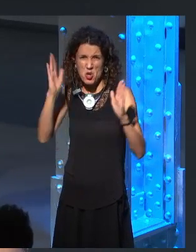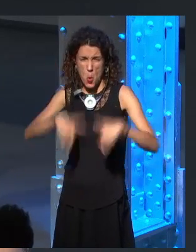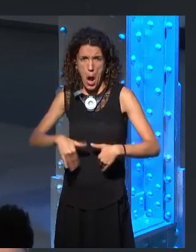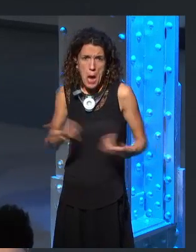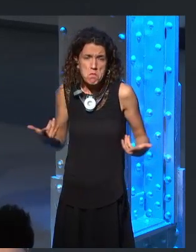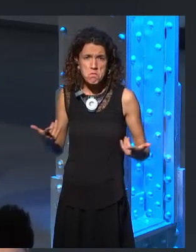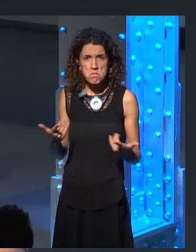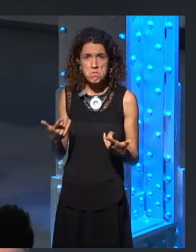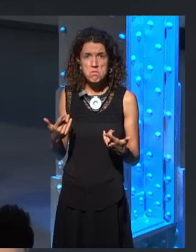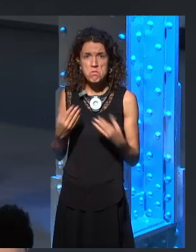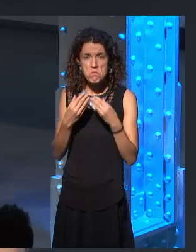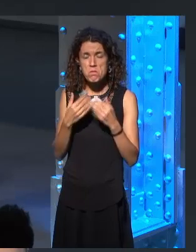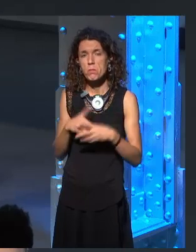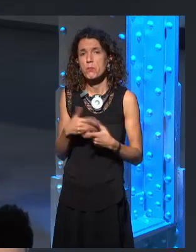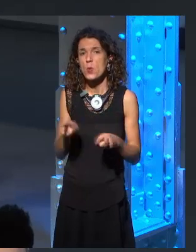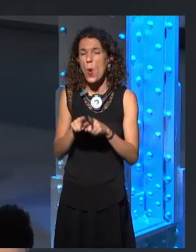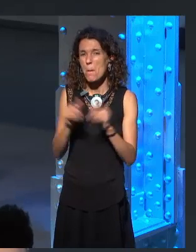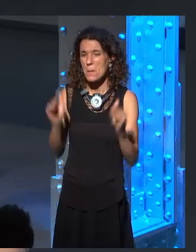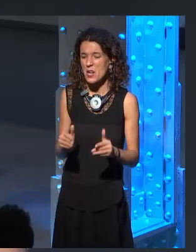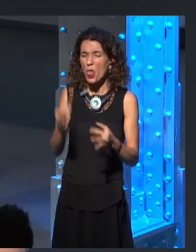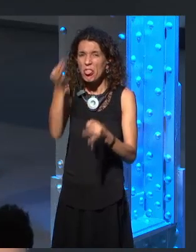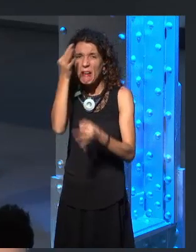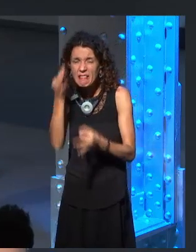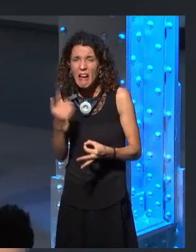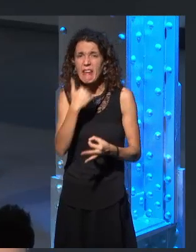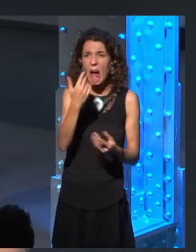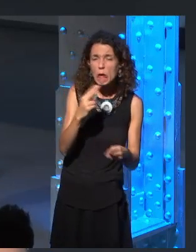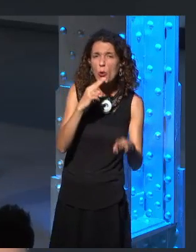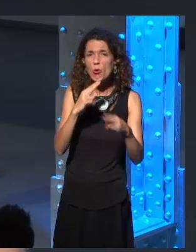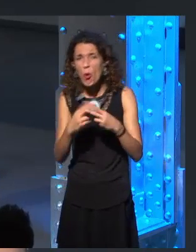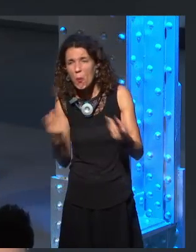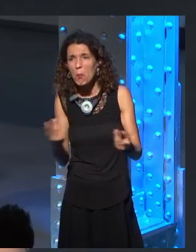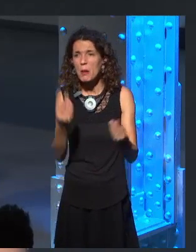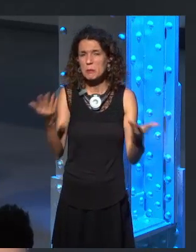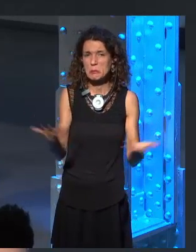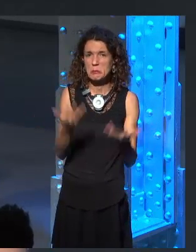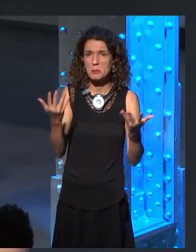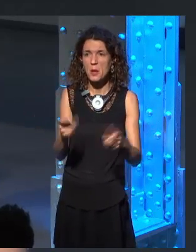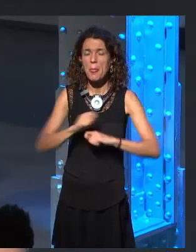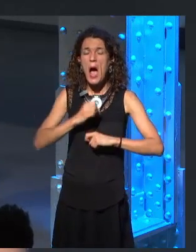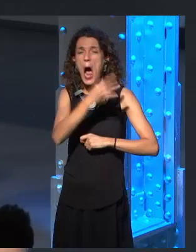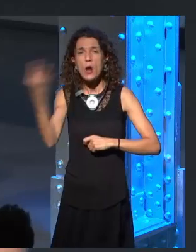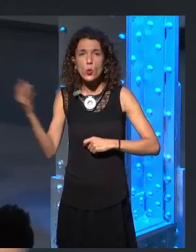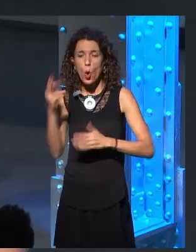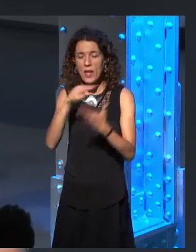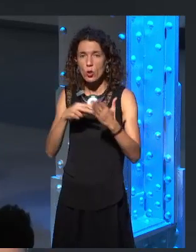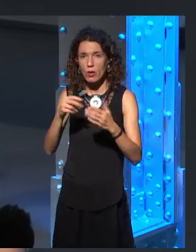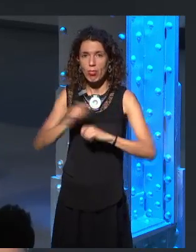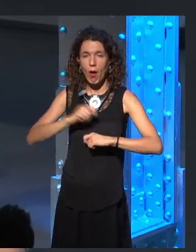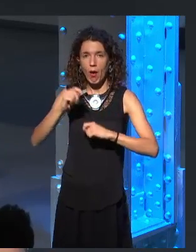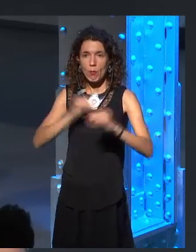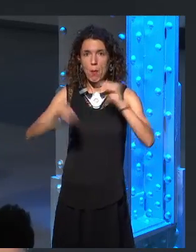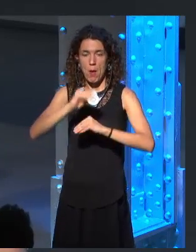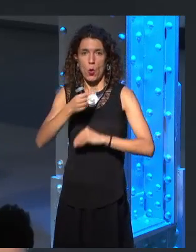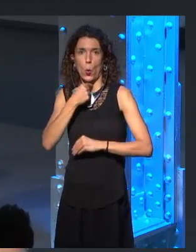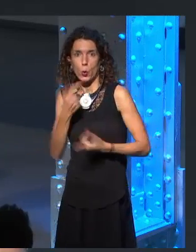up as important in the story. And then, from the author's perspective, it was very hard for him to see, well, why is